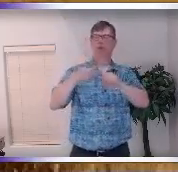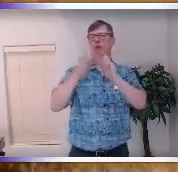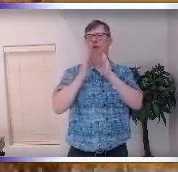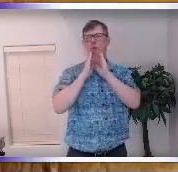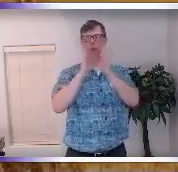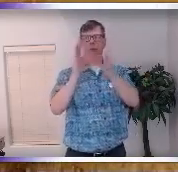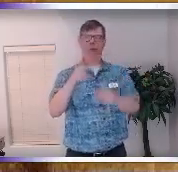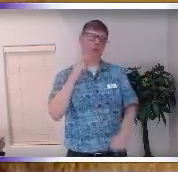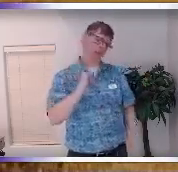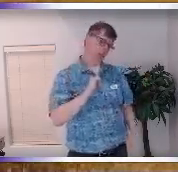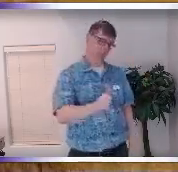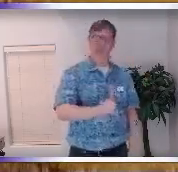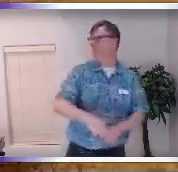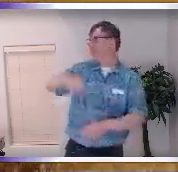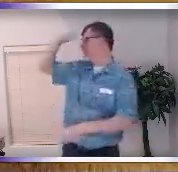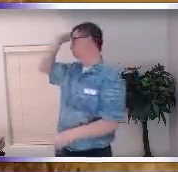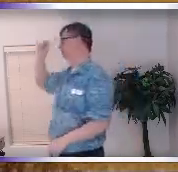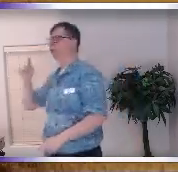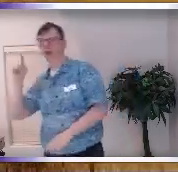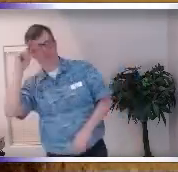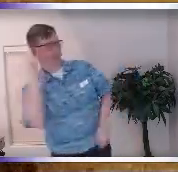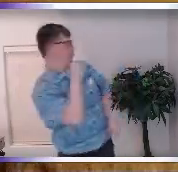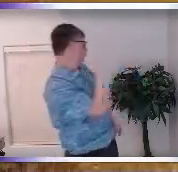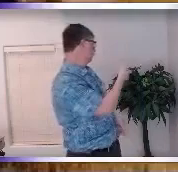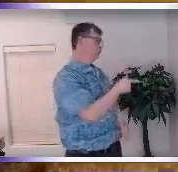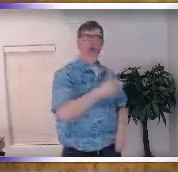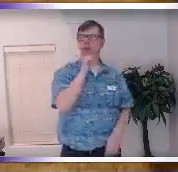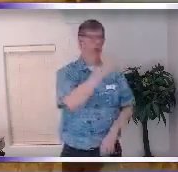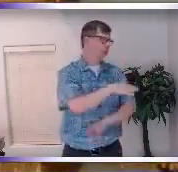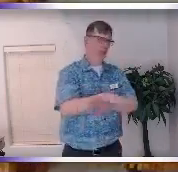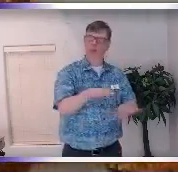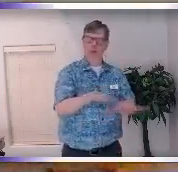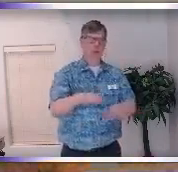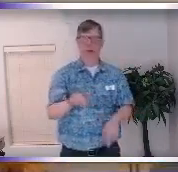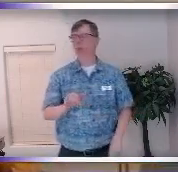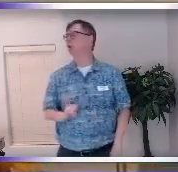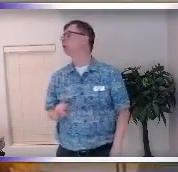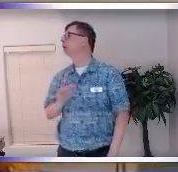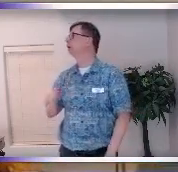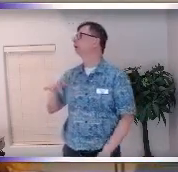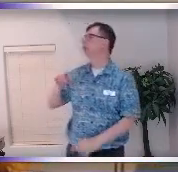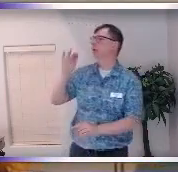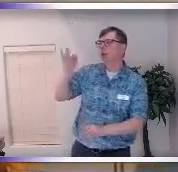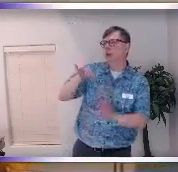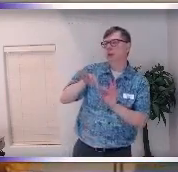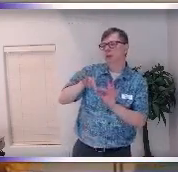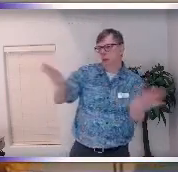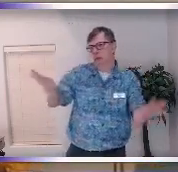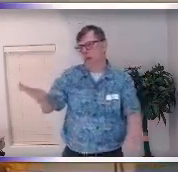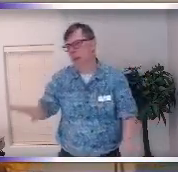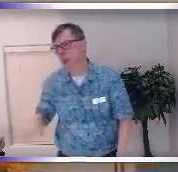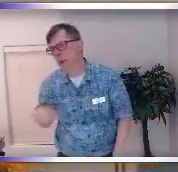building and I could see it for her but she could not and it really it kind of caused a little rift in our uh